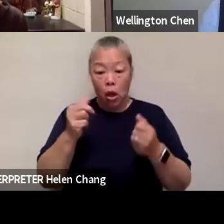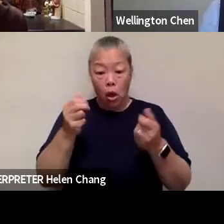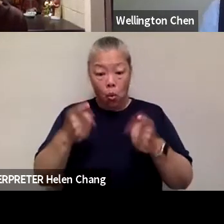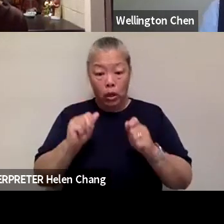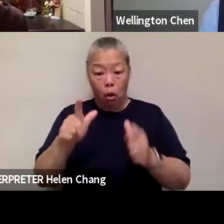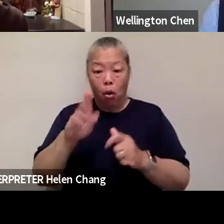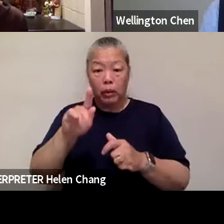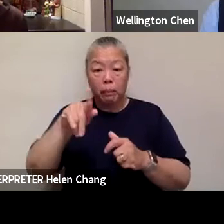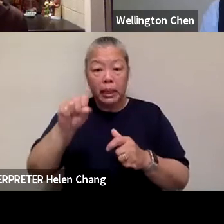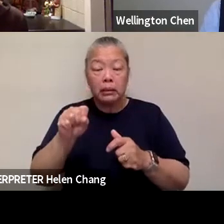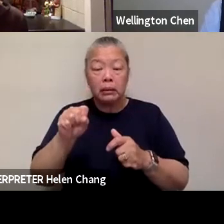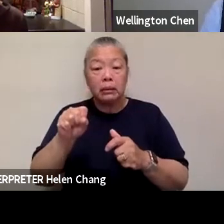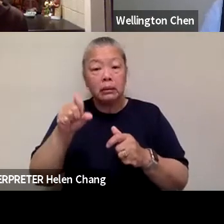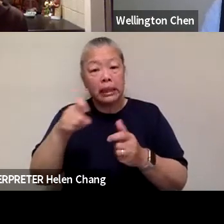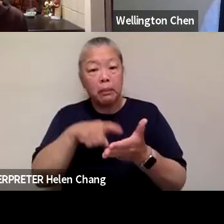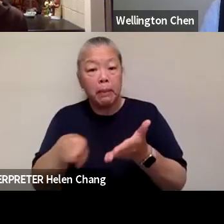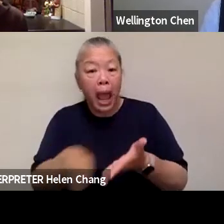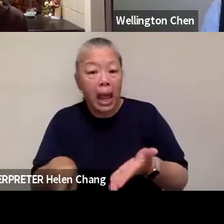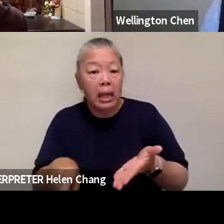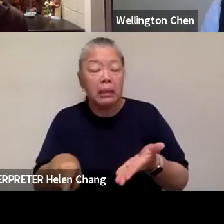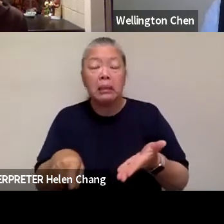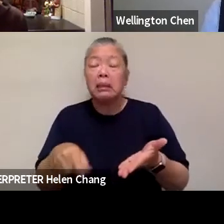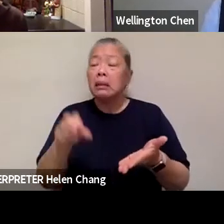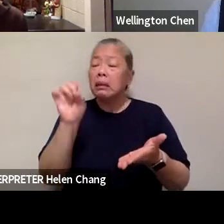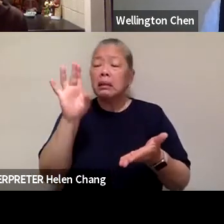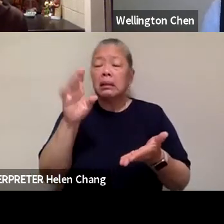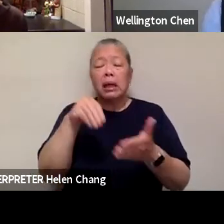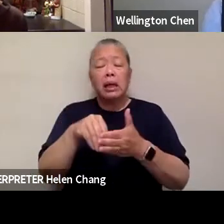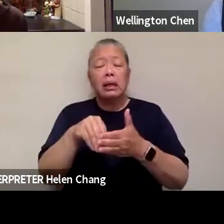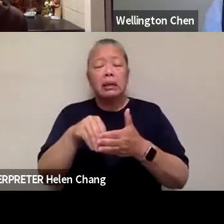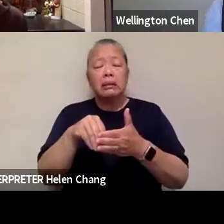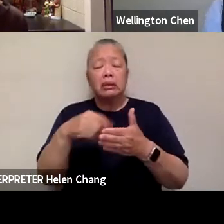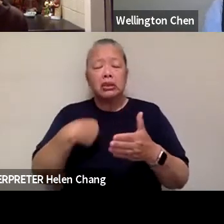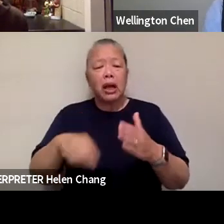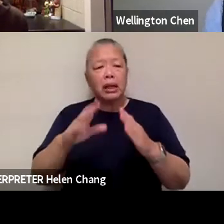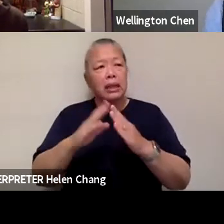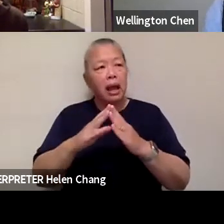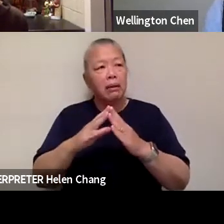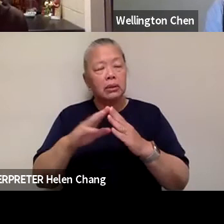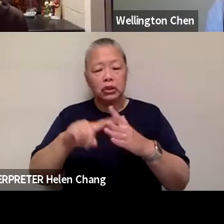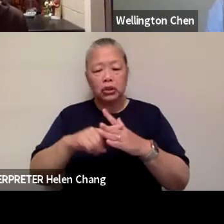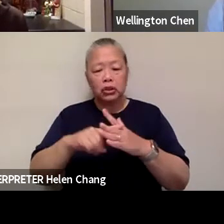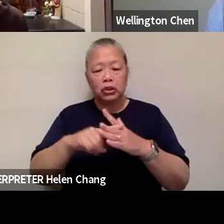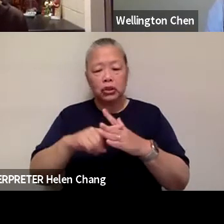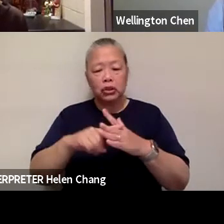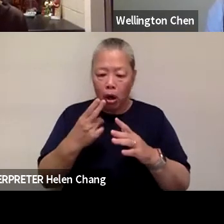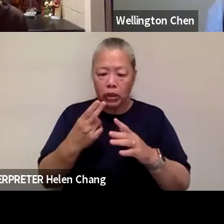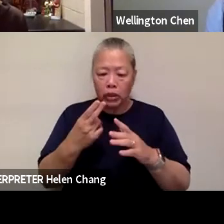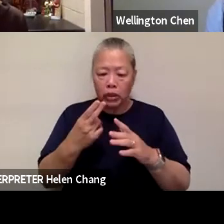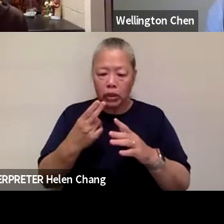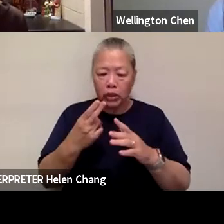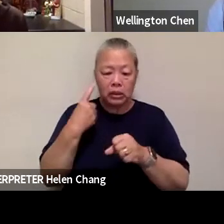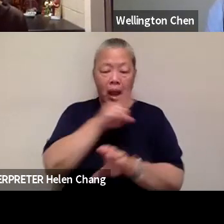yes, by the way, Grace is right, there's some restaurant in Chinatown today, that since March of last year, till now has not reopened.